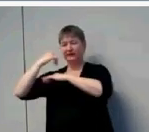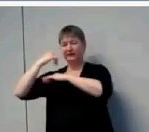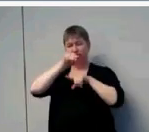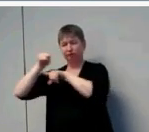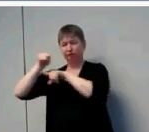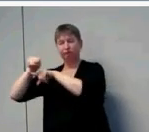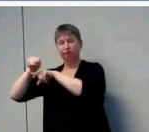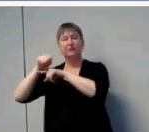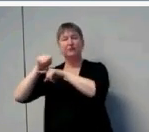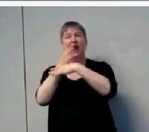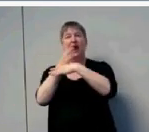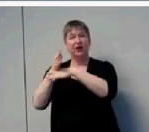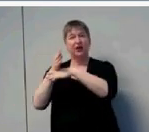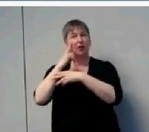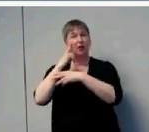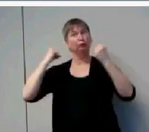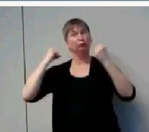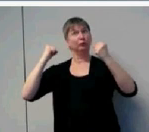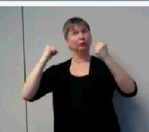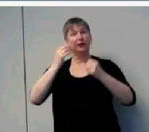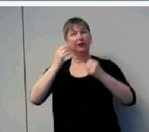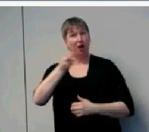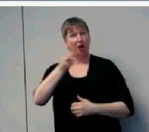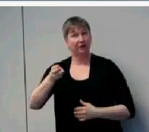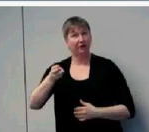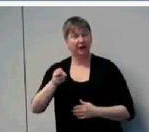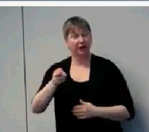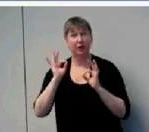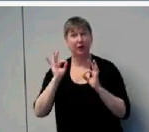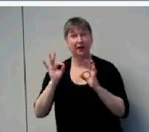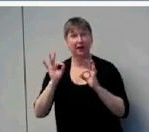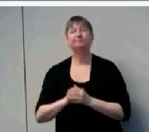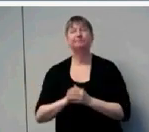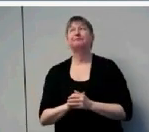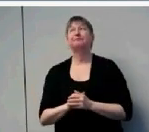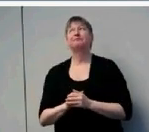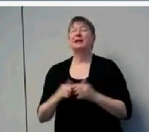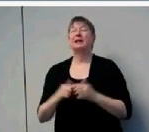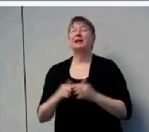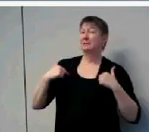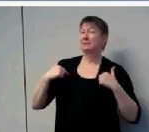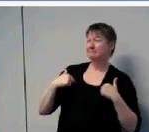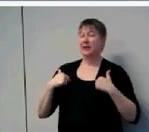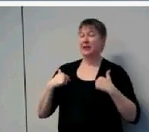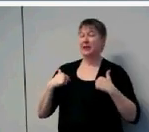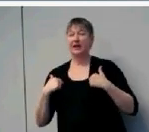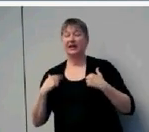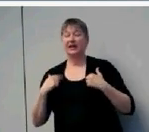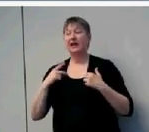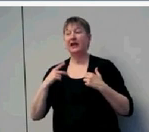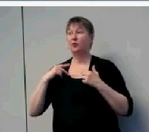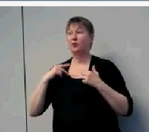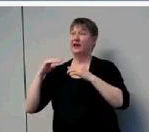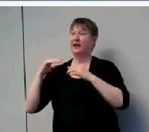But our view is reliance on just standardized measures to compare these children may